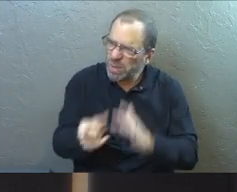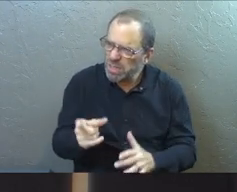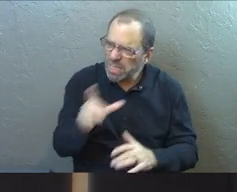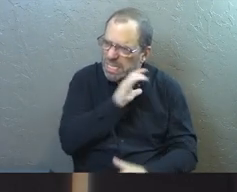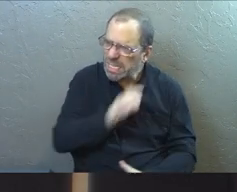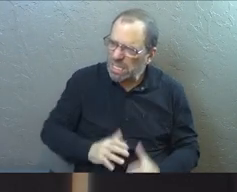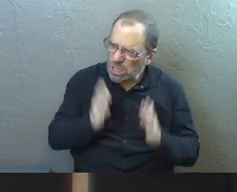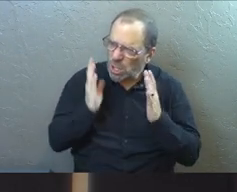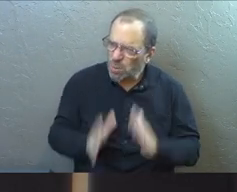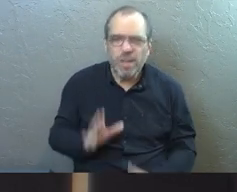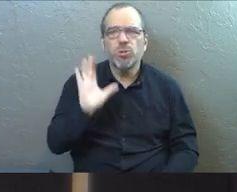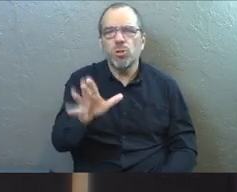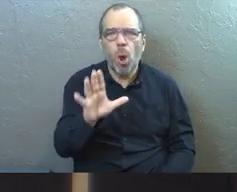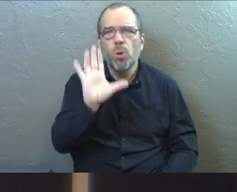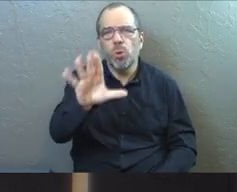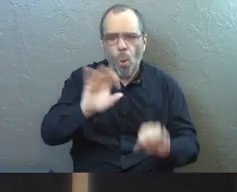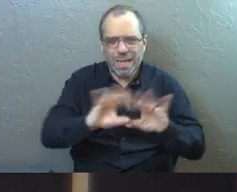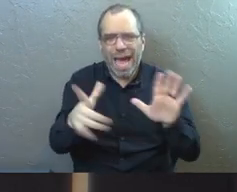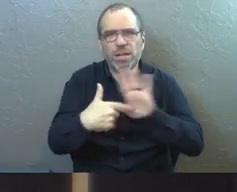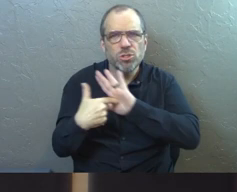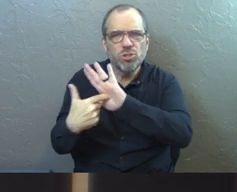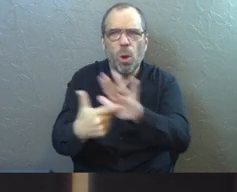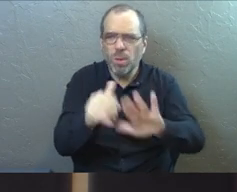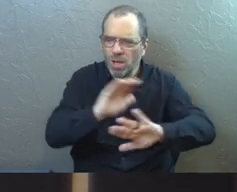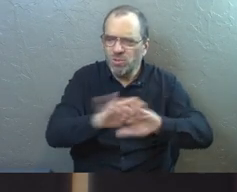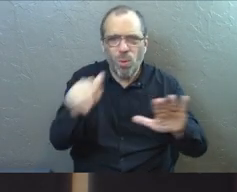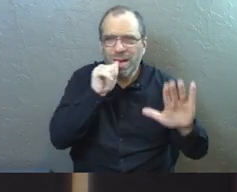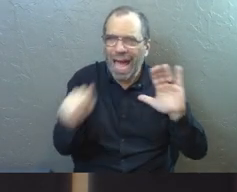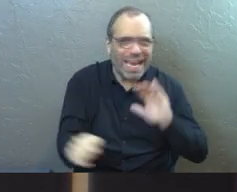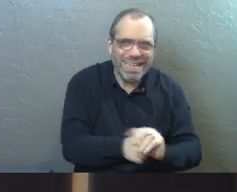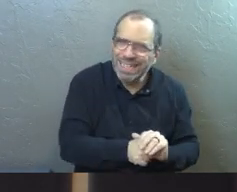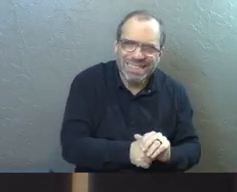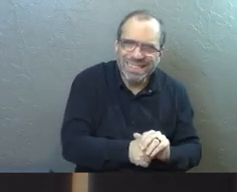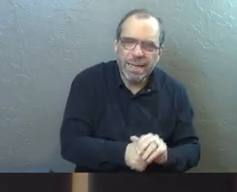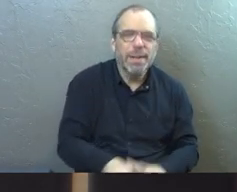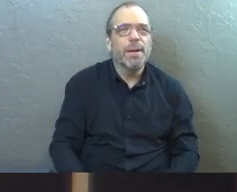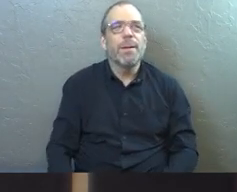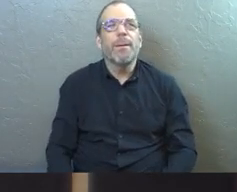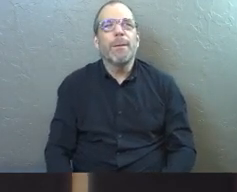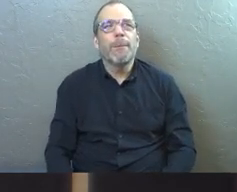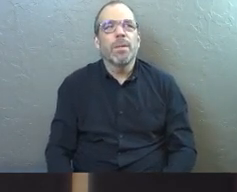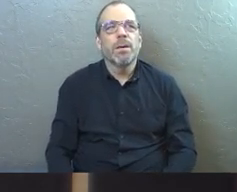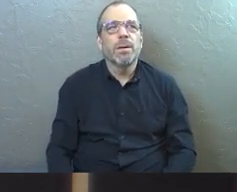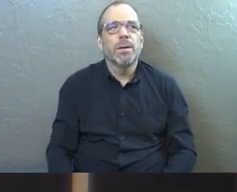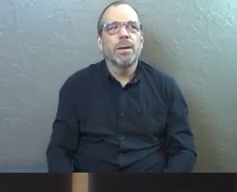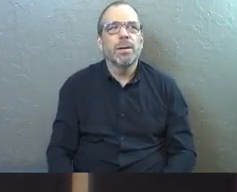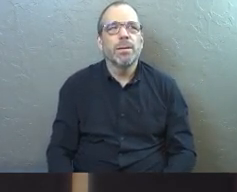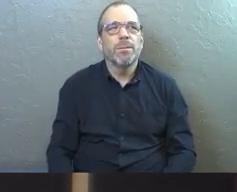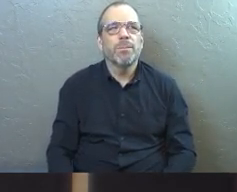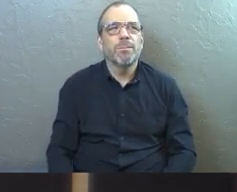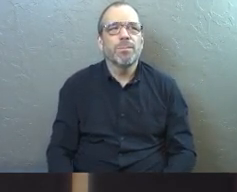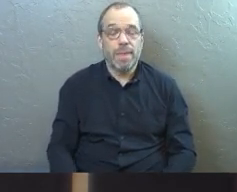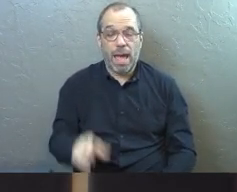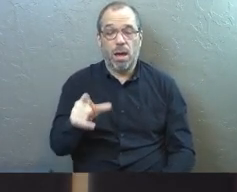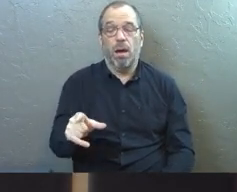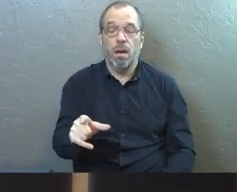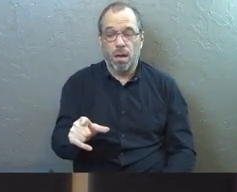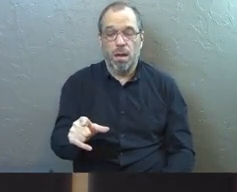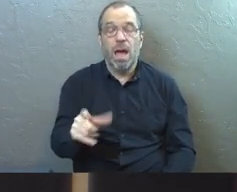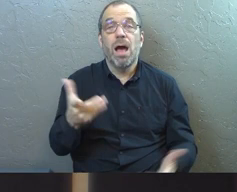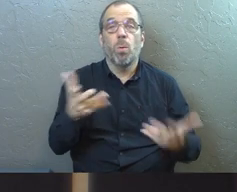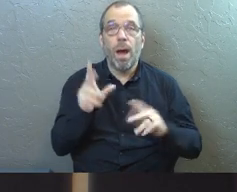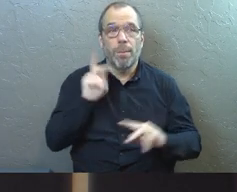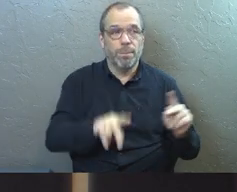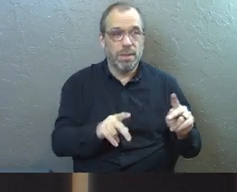person. Let your light shine. Don't hide it. And again, it's not about you. That verse is super clear that others would